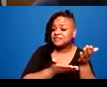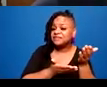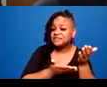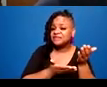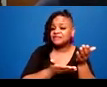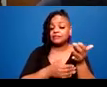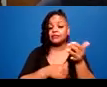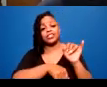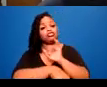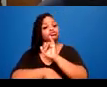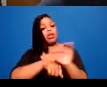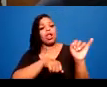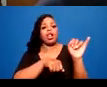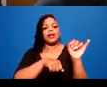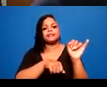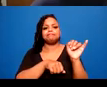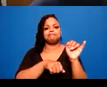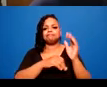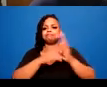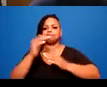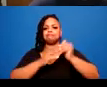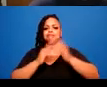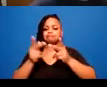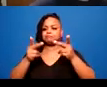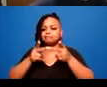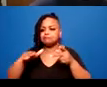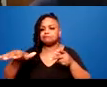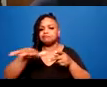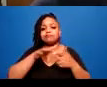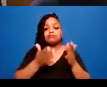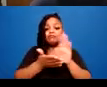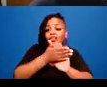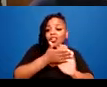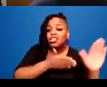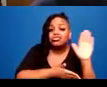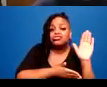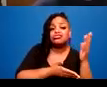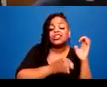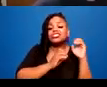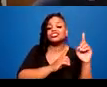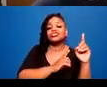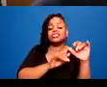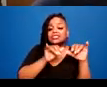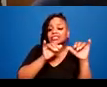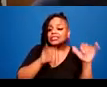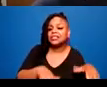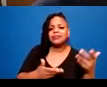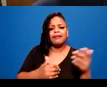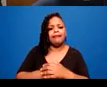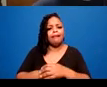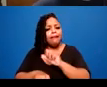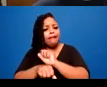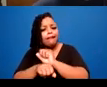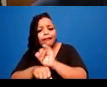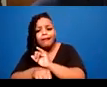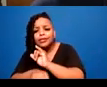Higher education system. Education system. Work or labor industries. Judicial system.